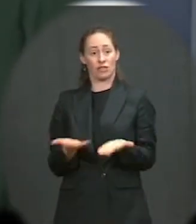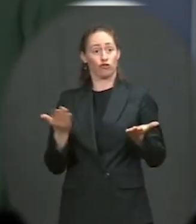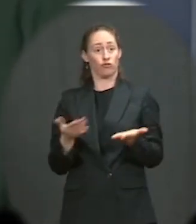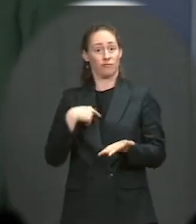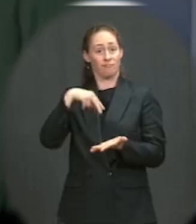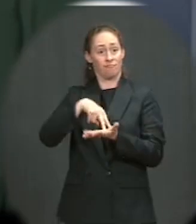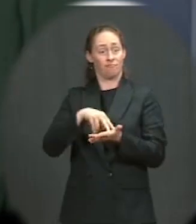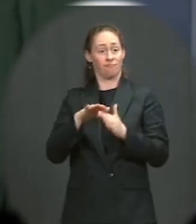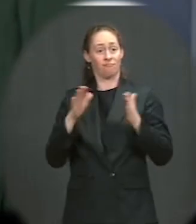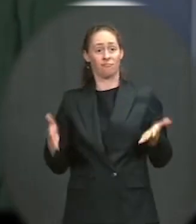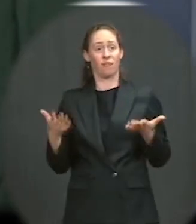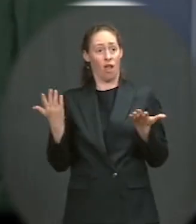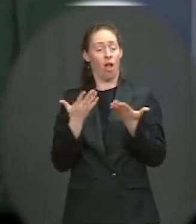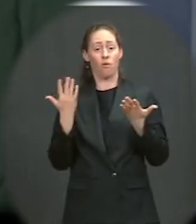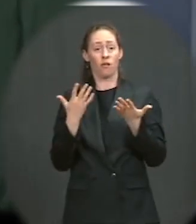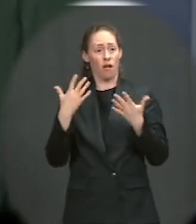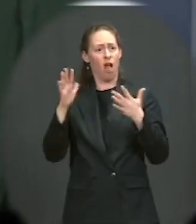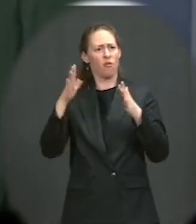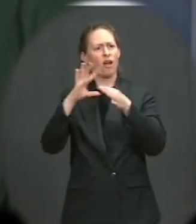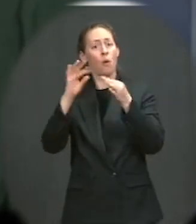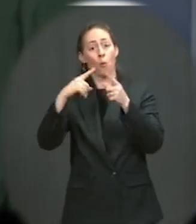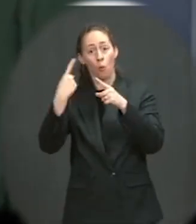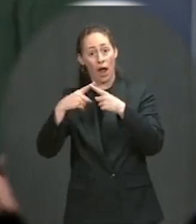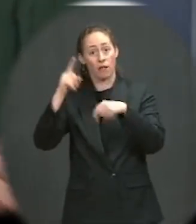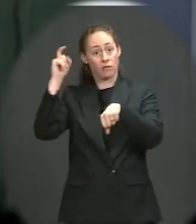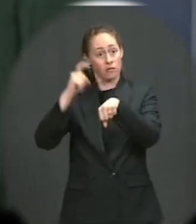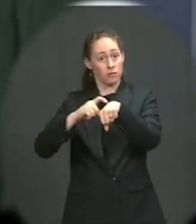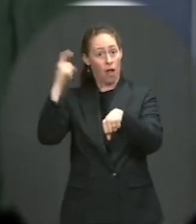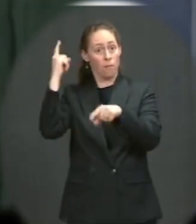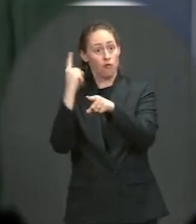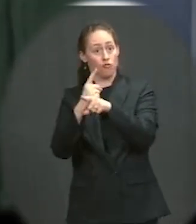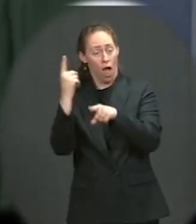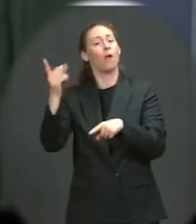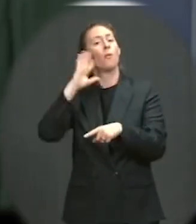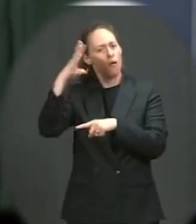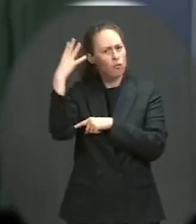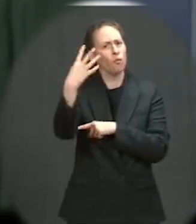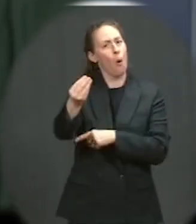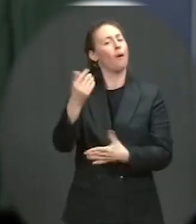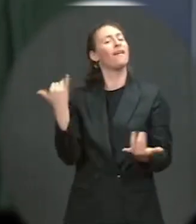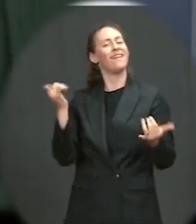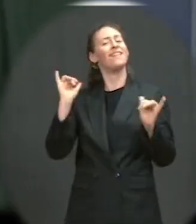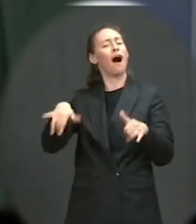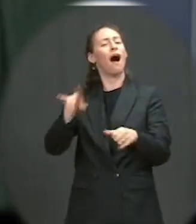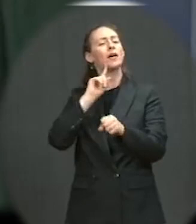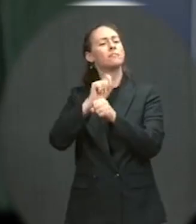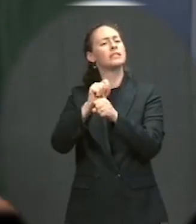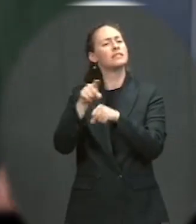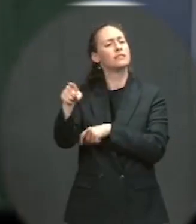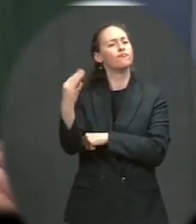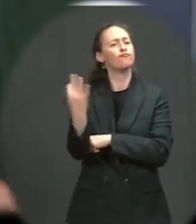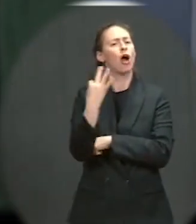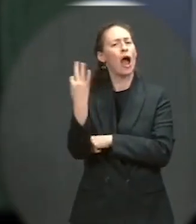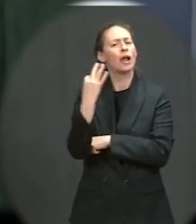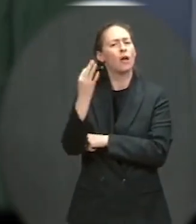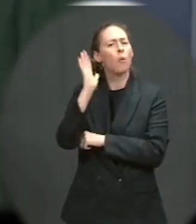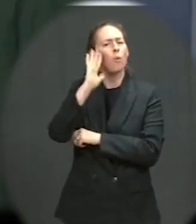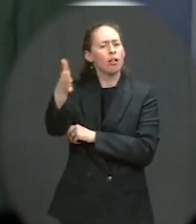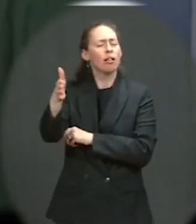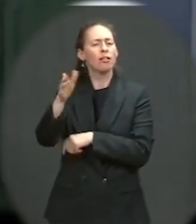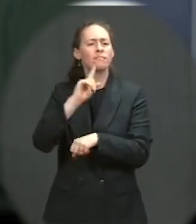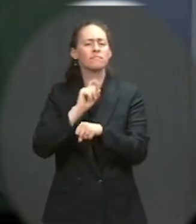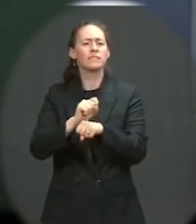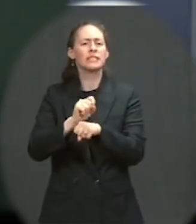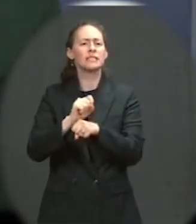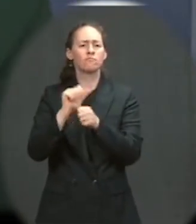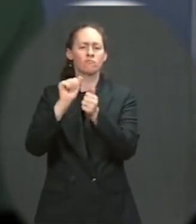the border. And so this trip on Friday, which is being done in coordination with the Department of Homeland Security, Secretary Mayorkas is, of course,